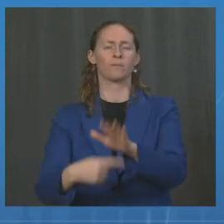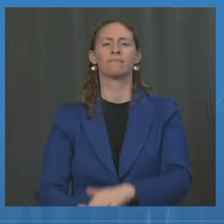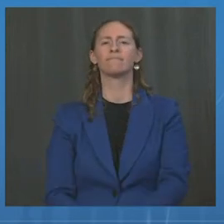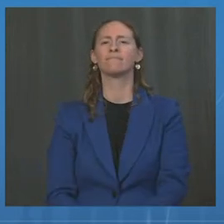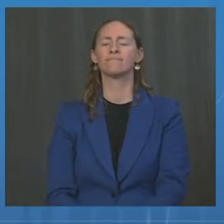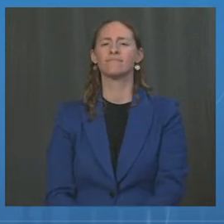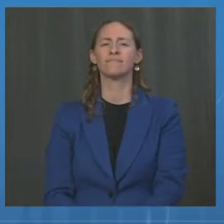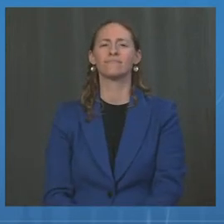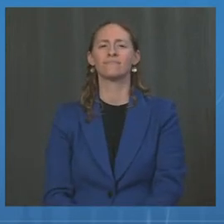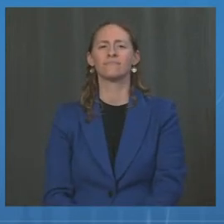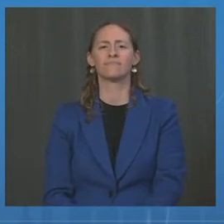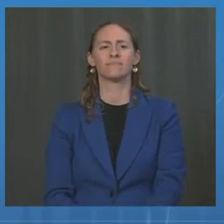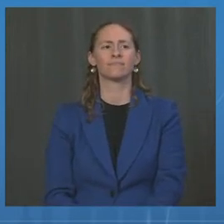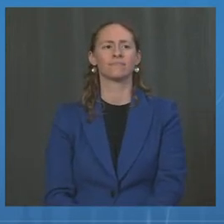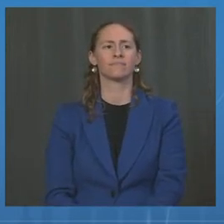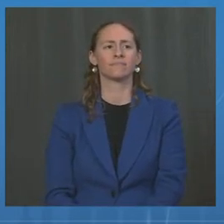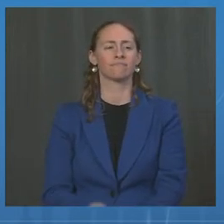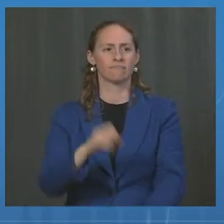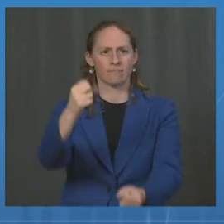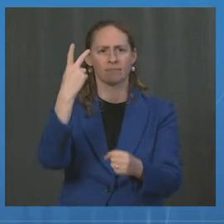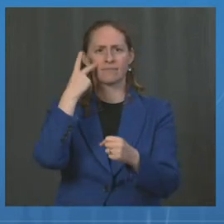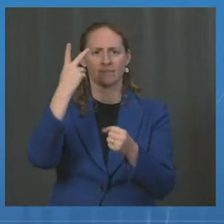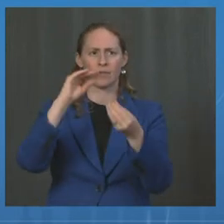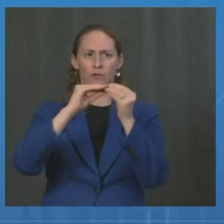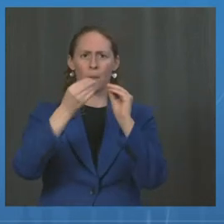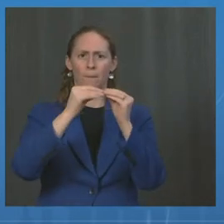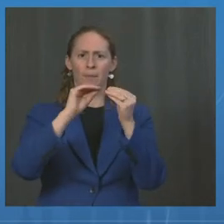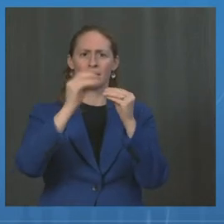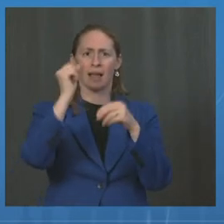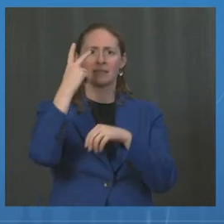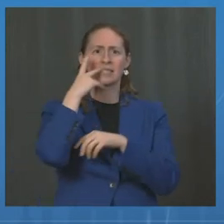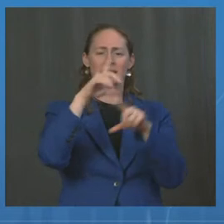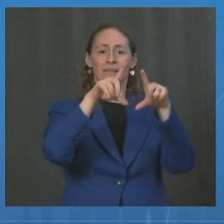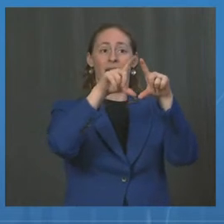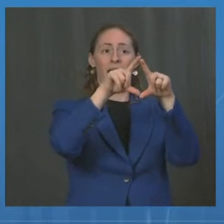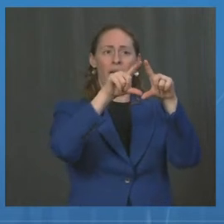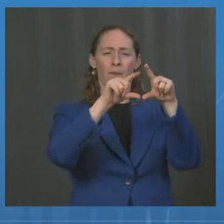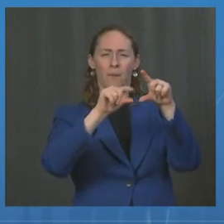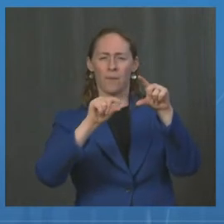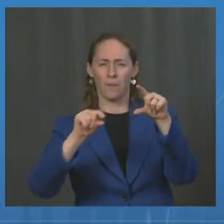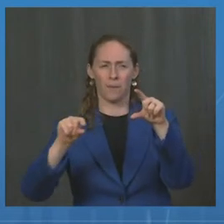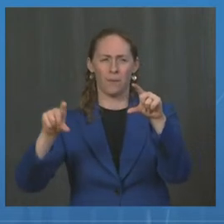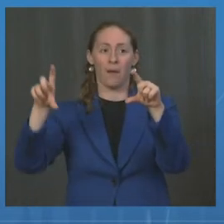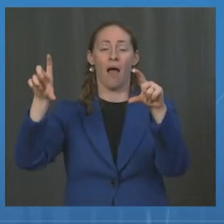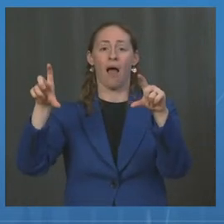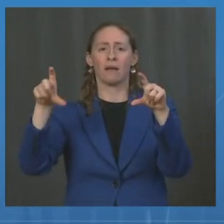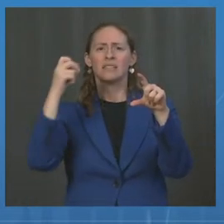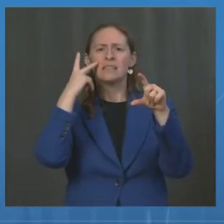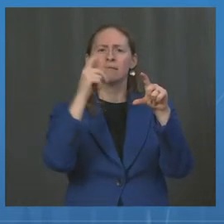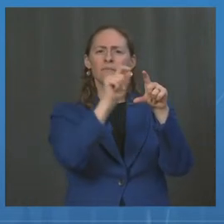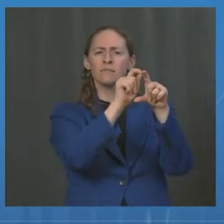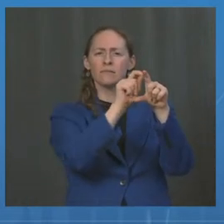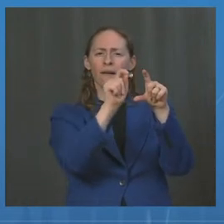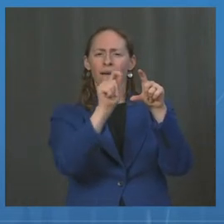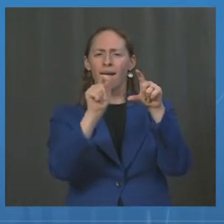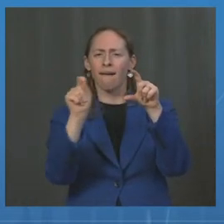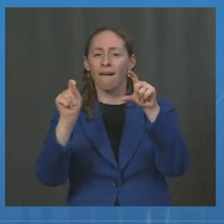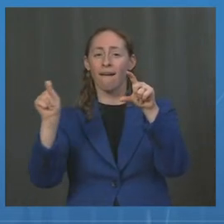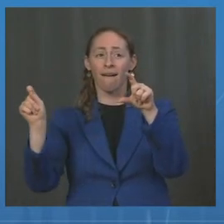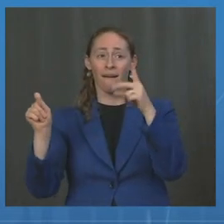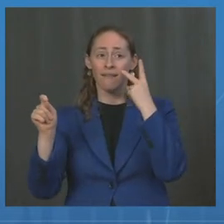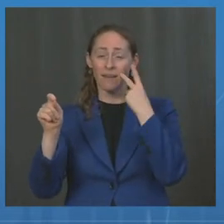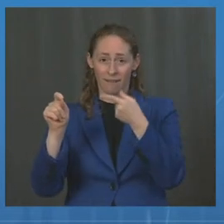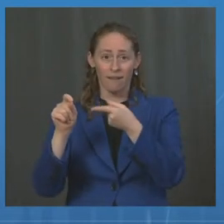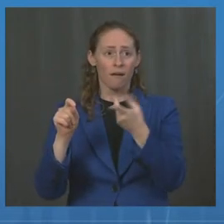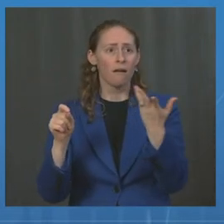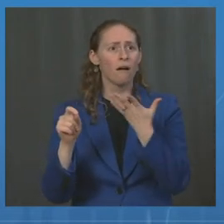go from left to right, the bottom dotted line is the dashed line represented no additional protection.